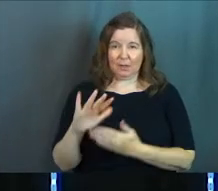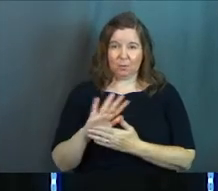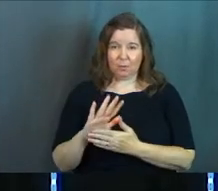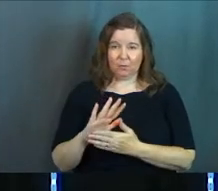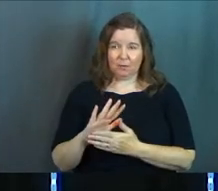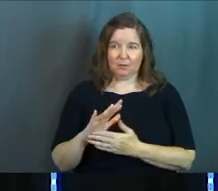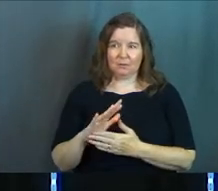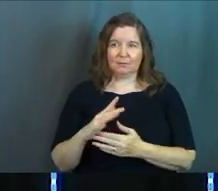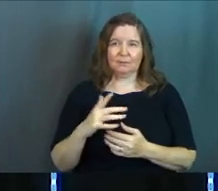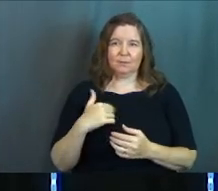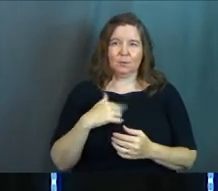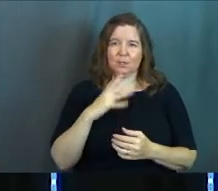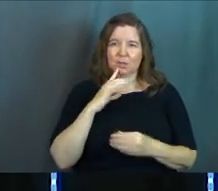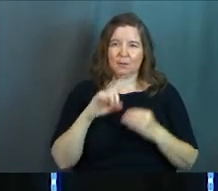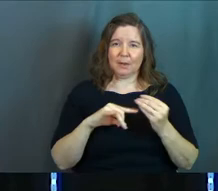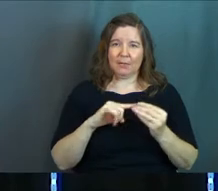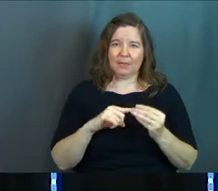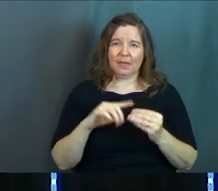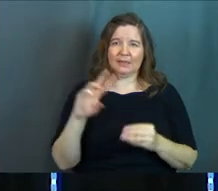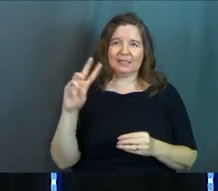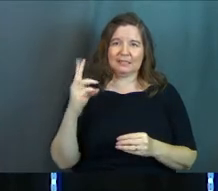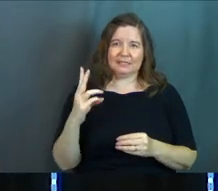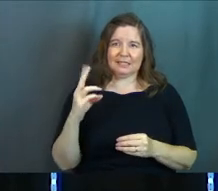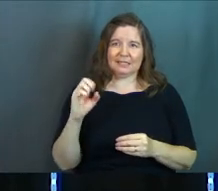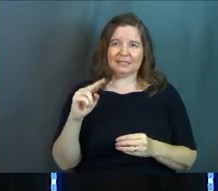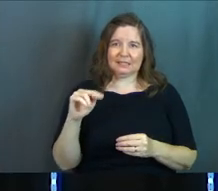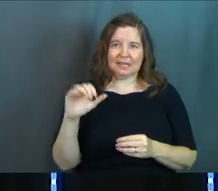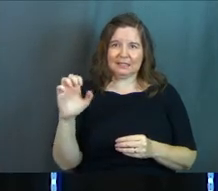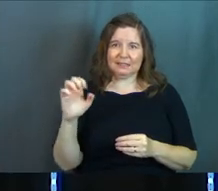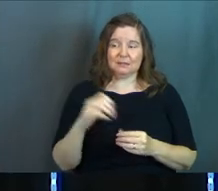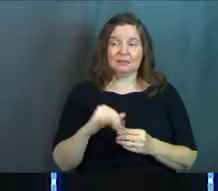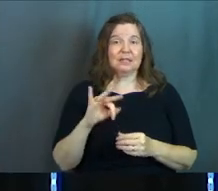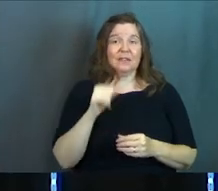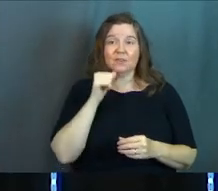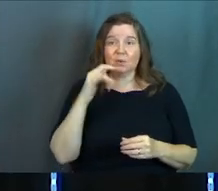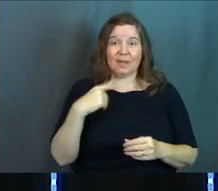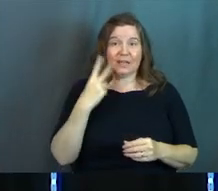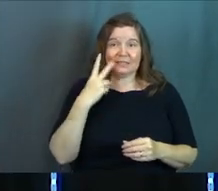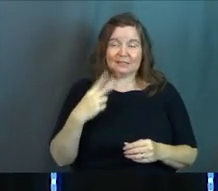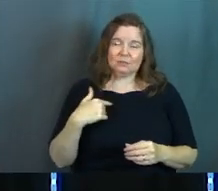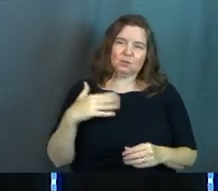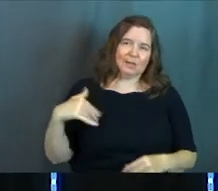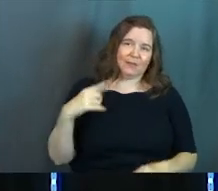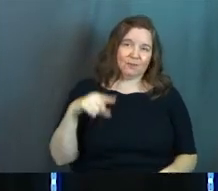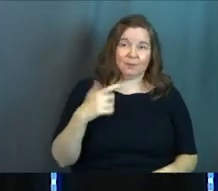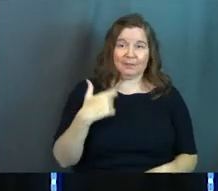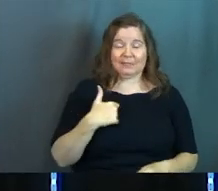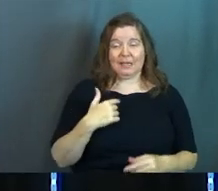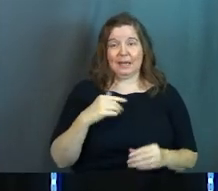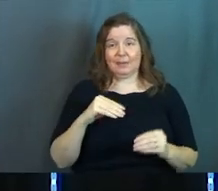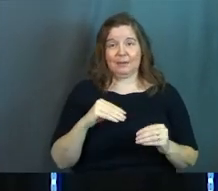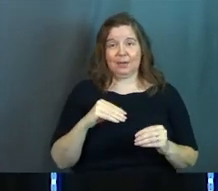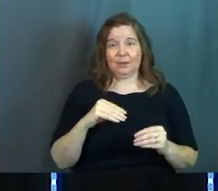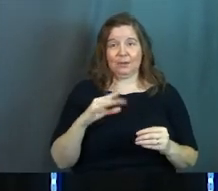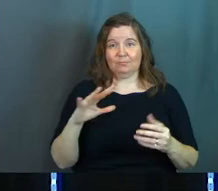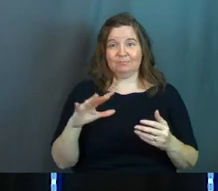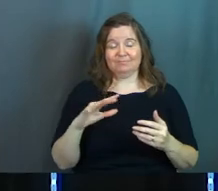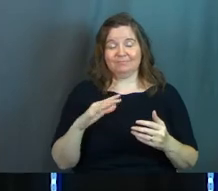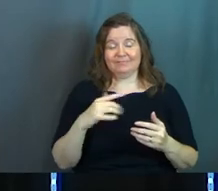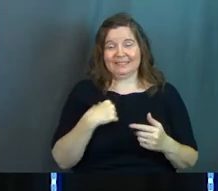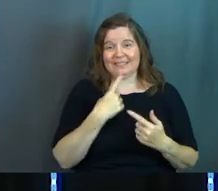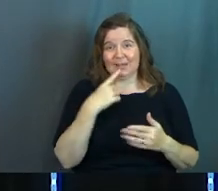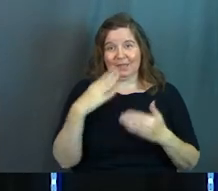going to talk about it. The Sixth Sense. Did you see The Sixth Sense? Okay. If you didn't, then it's too late for you because I'm going to spoil the end.